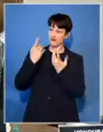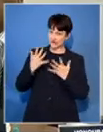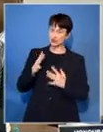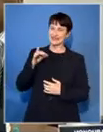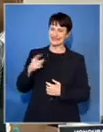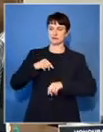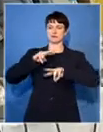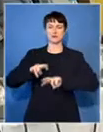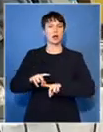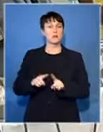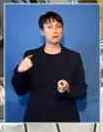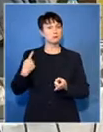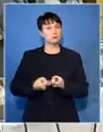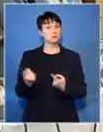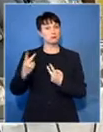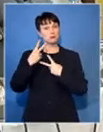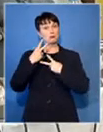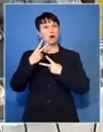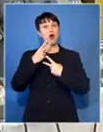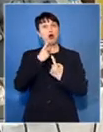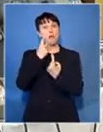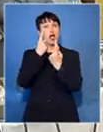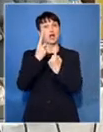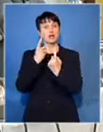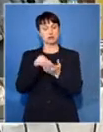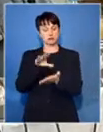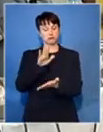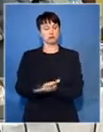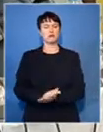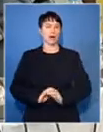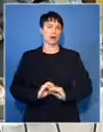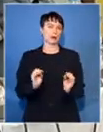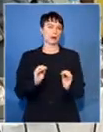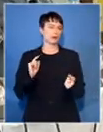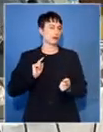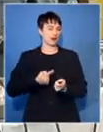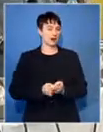laid. No complaint has been lodged so far. Michael Zagalans, SABC News, Johannesburg.